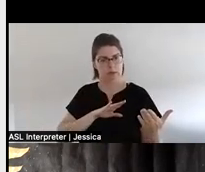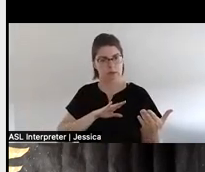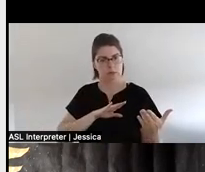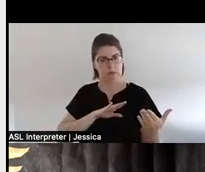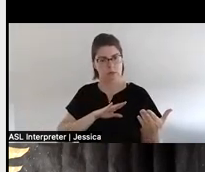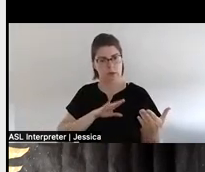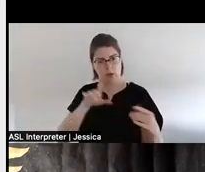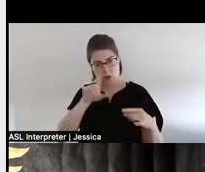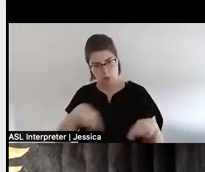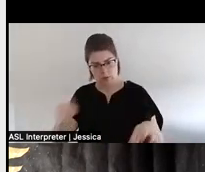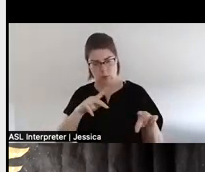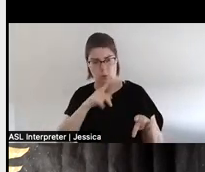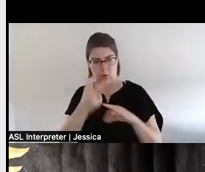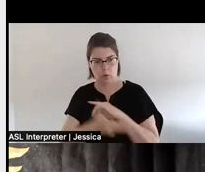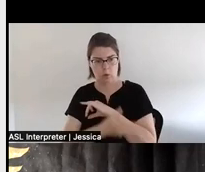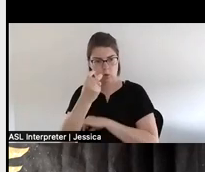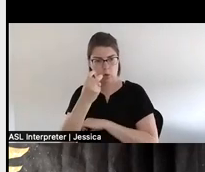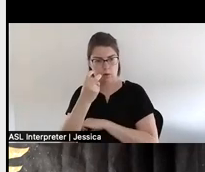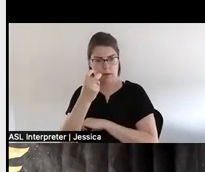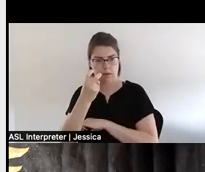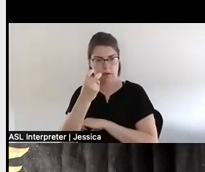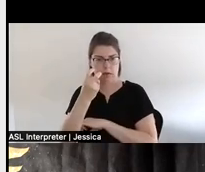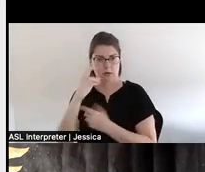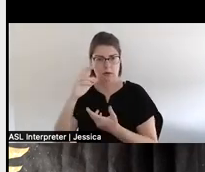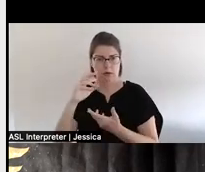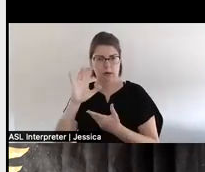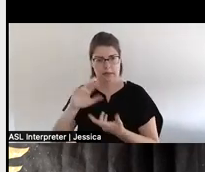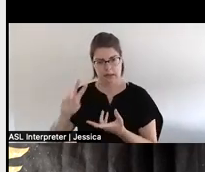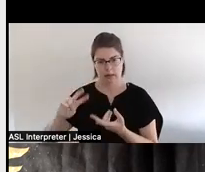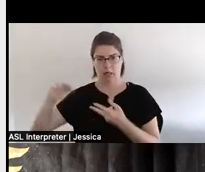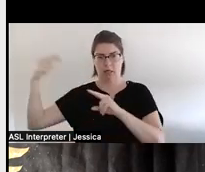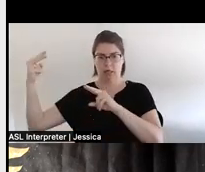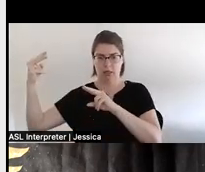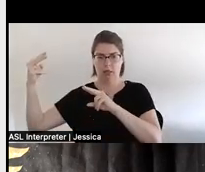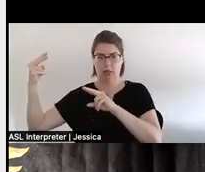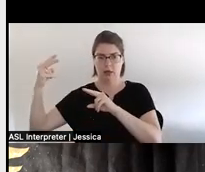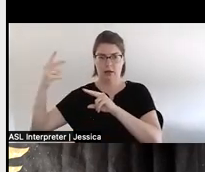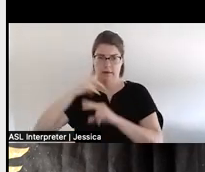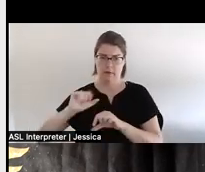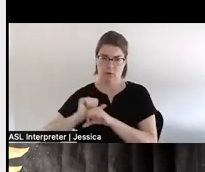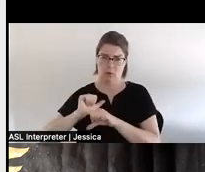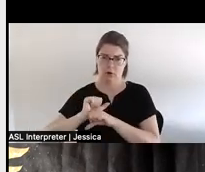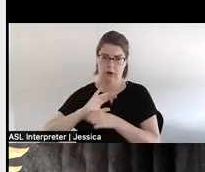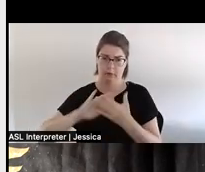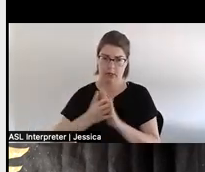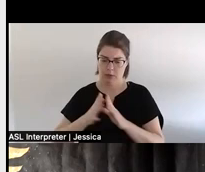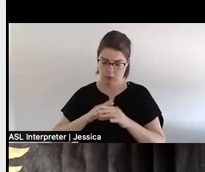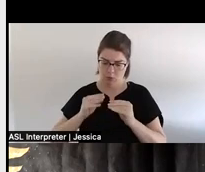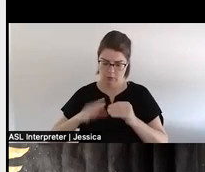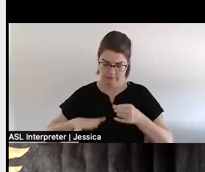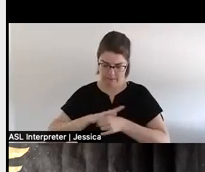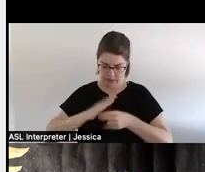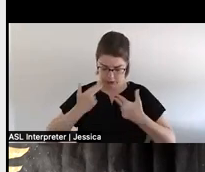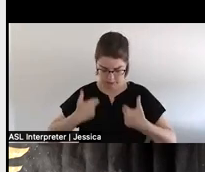those who have stolen it is a distortion of the vocation of becoming more